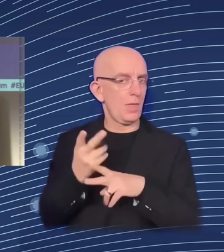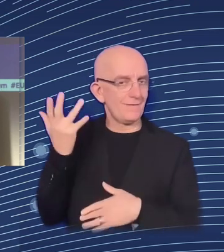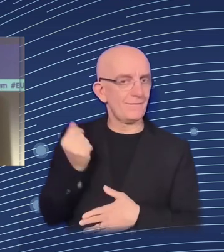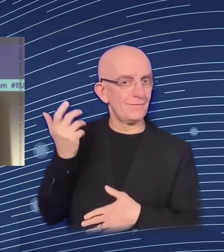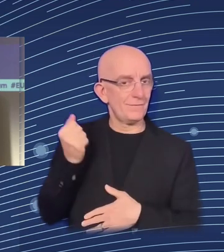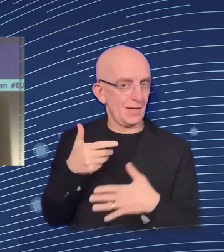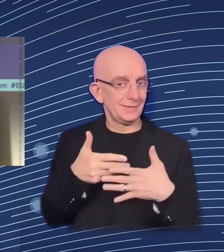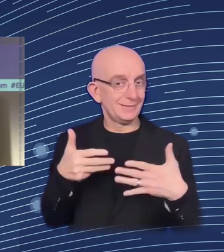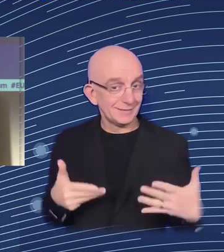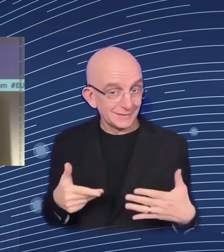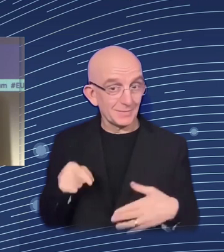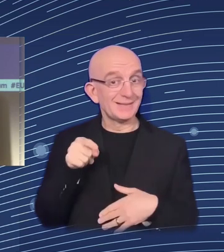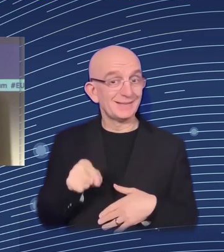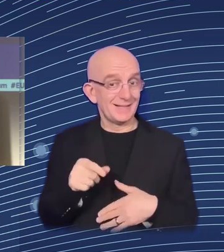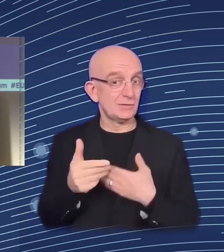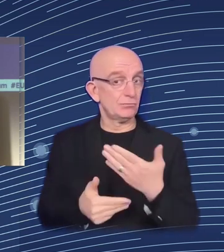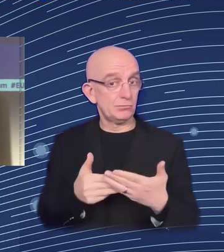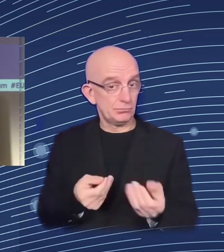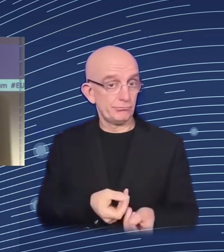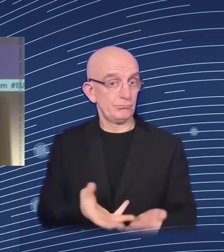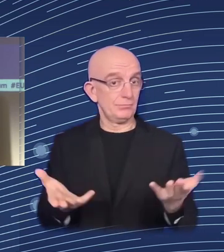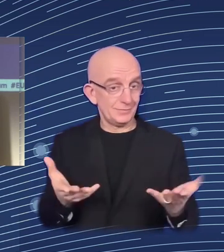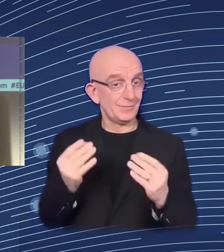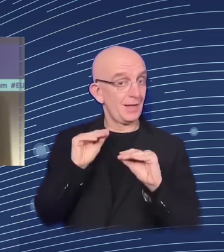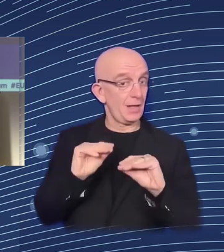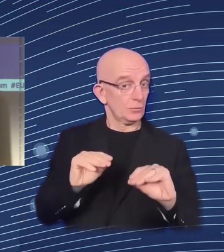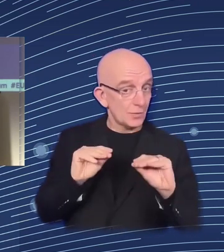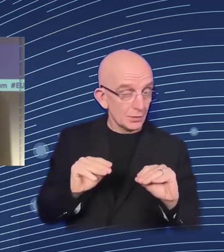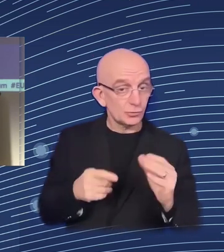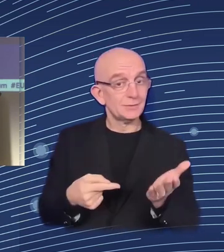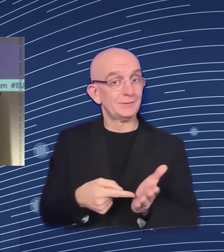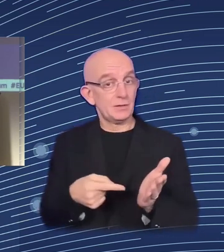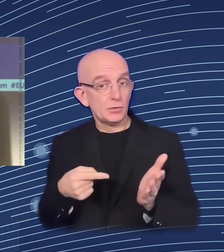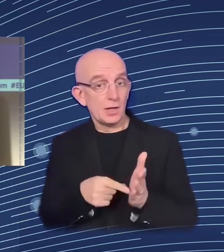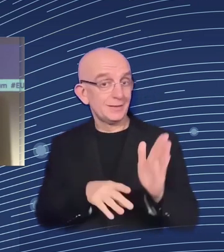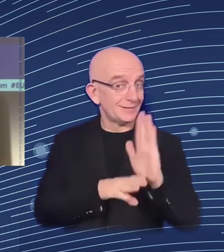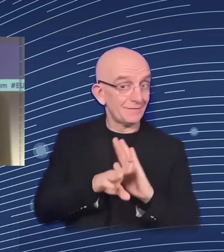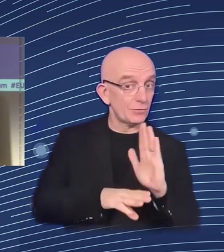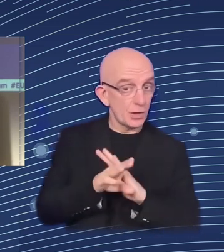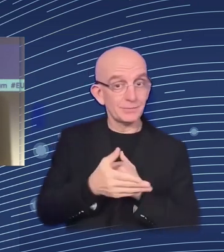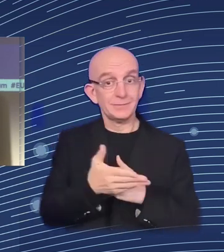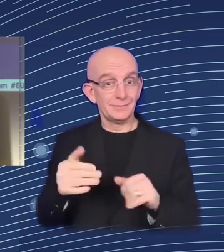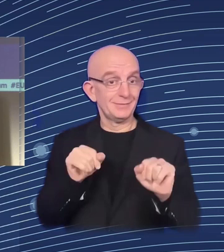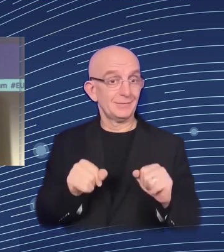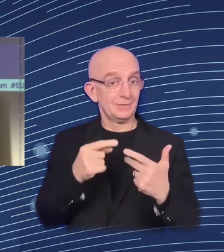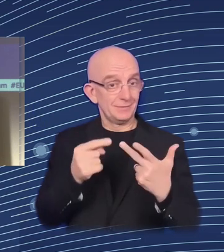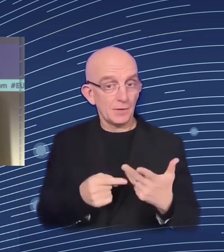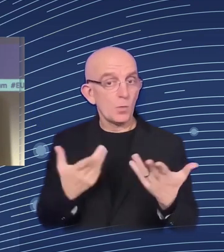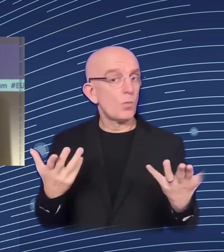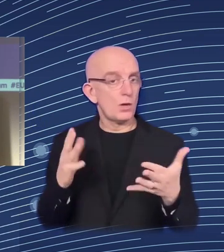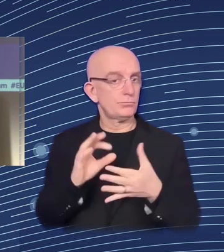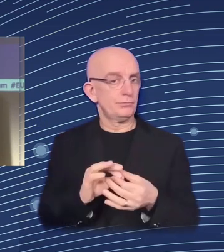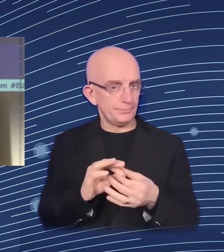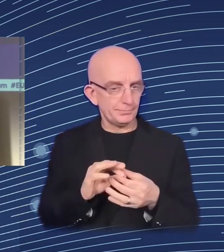but also what is the quality of such kind of learning, whether everyone